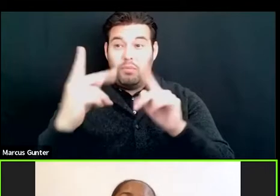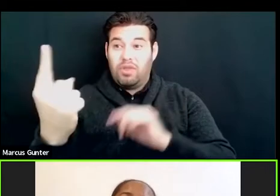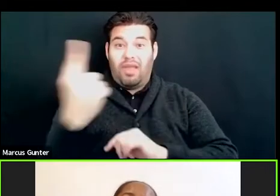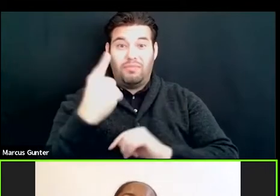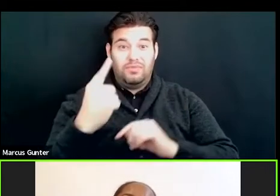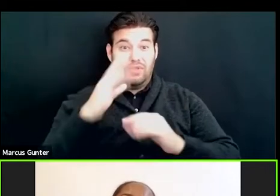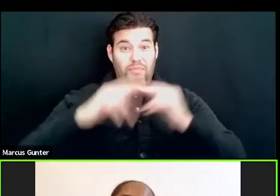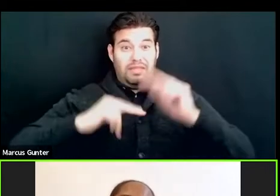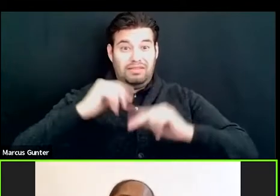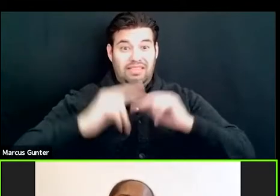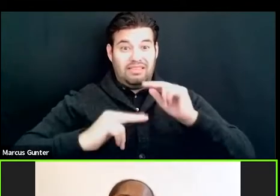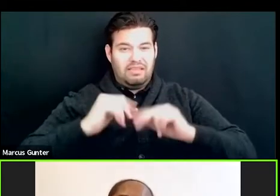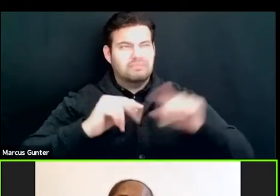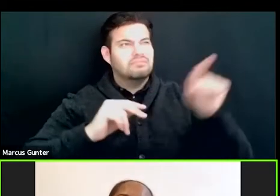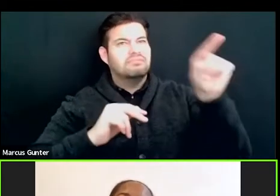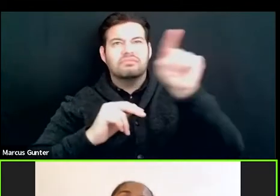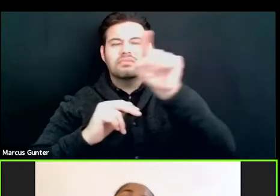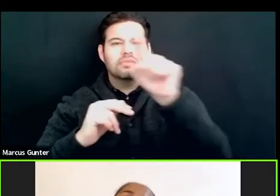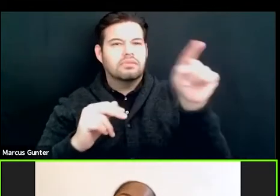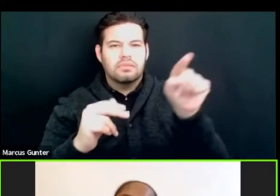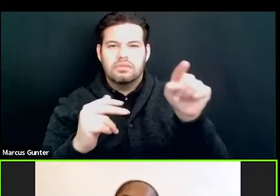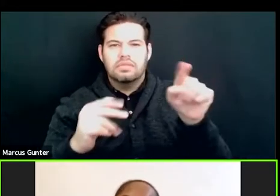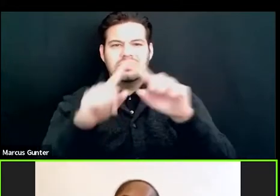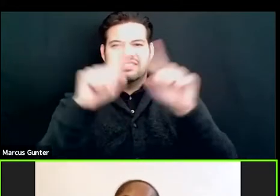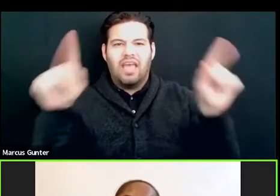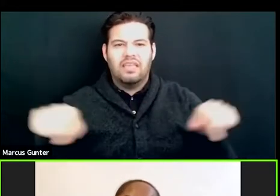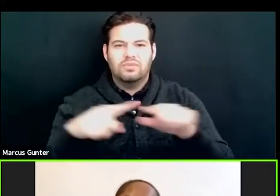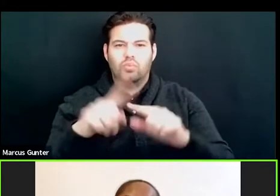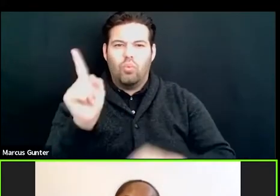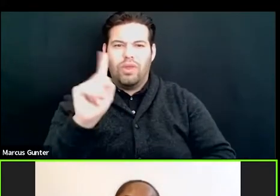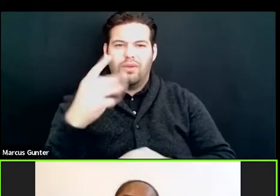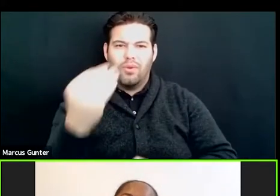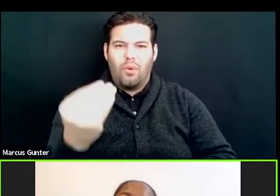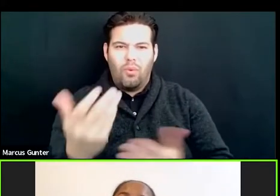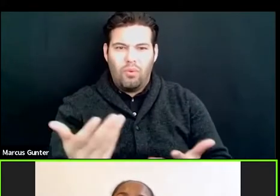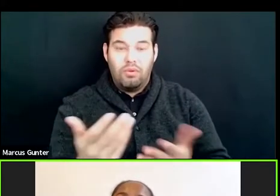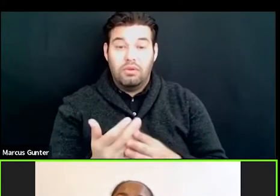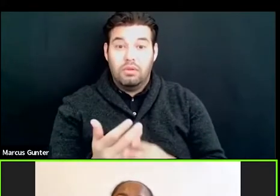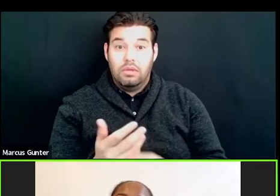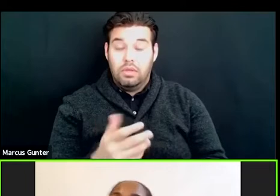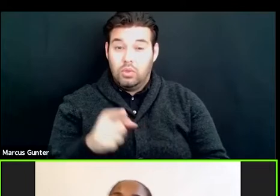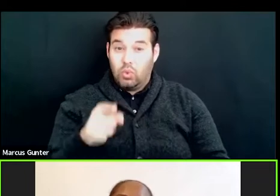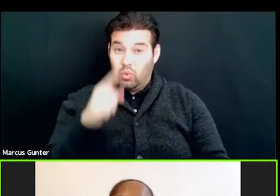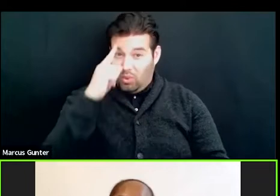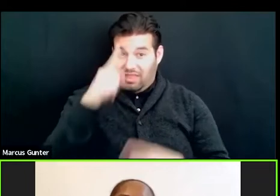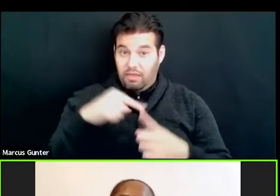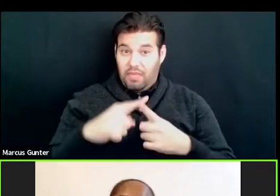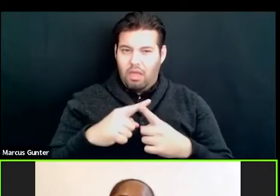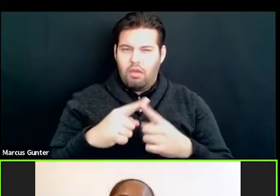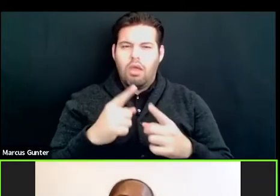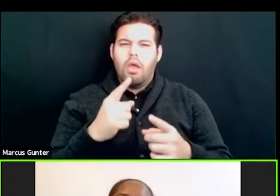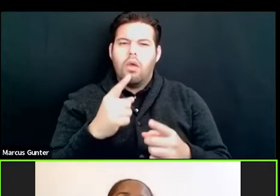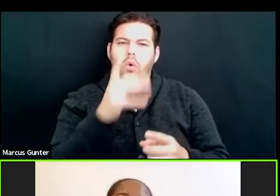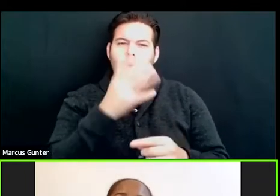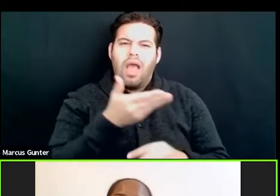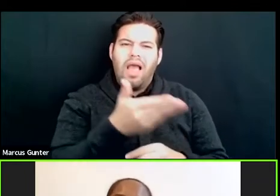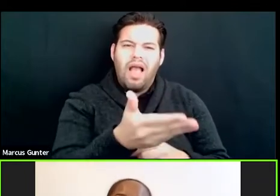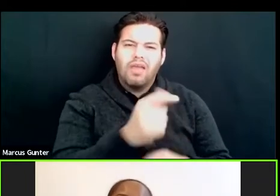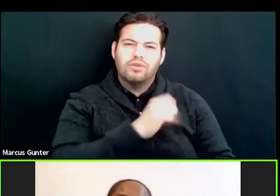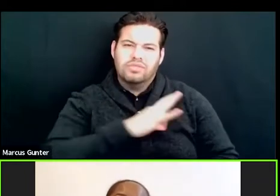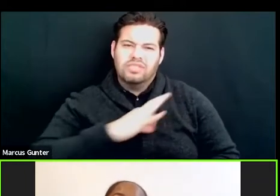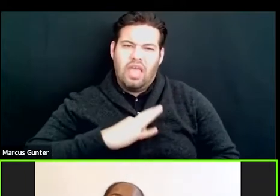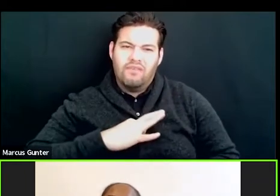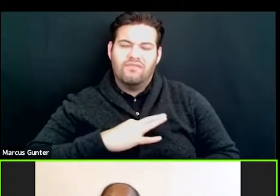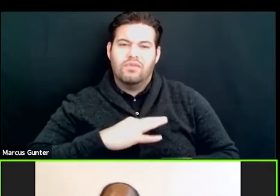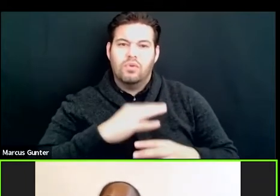So when you're thinking about which staff, whether to employ staff and how many and who they should be and where they should